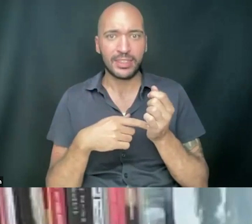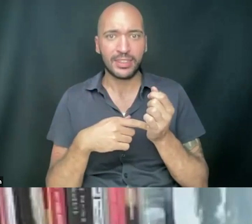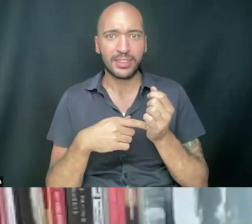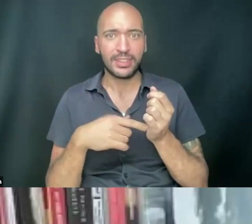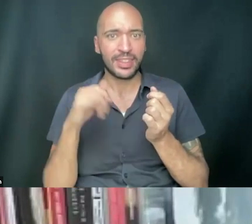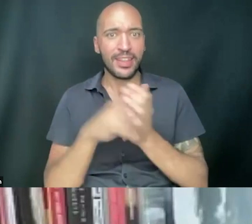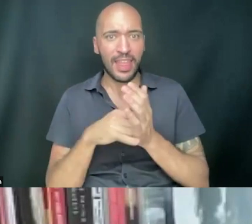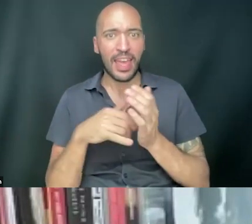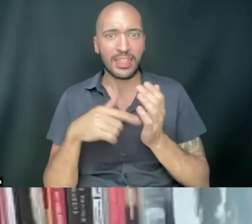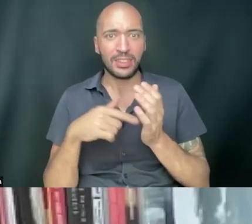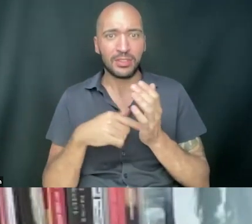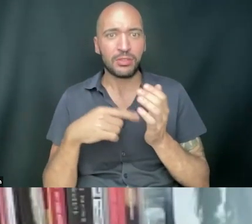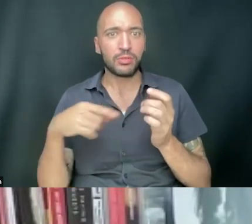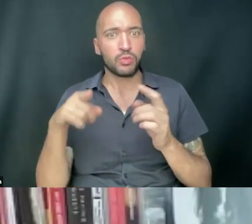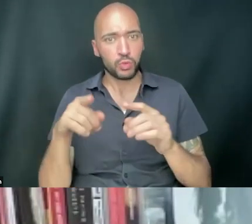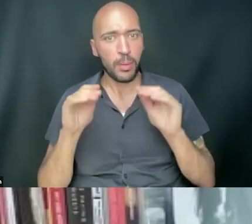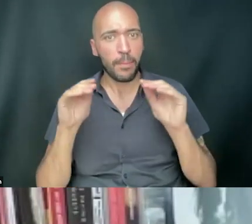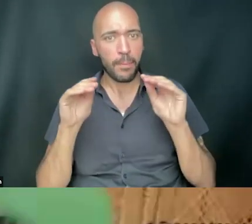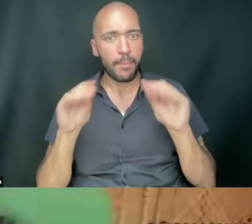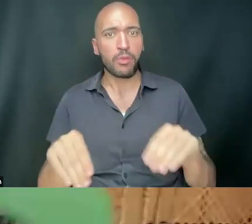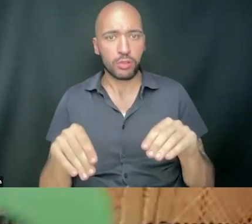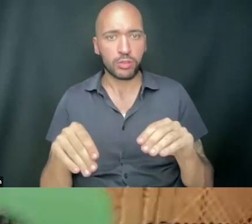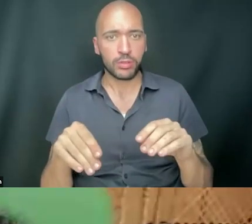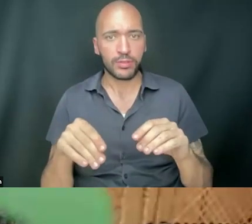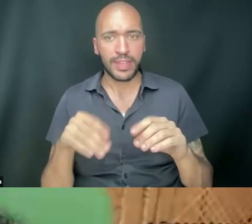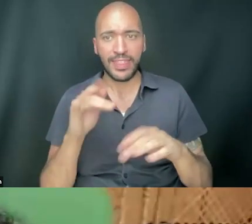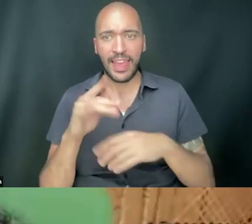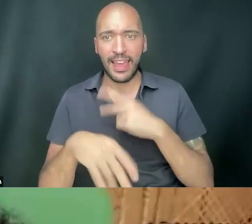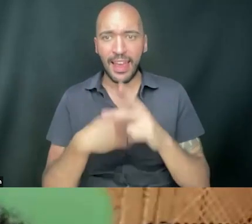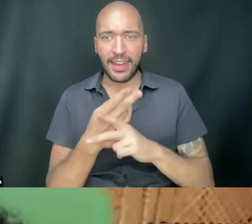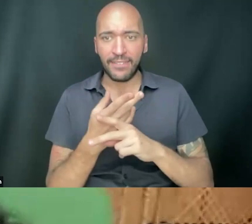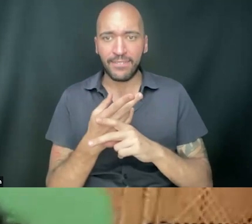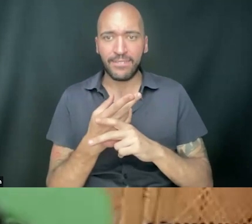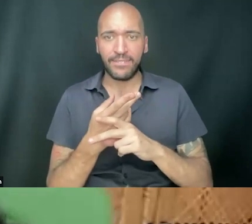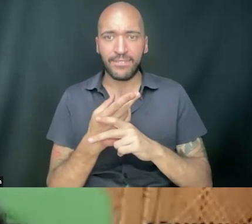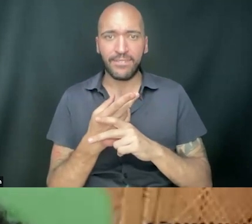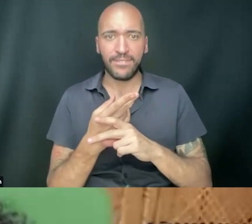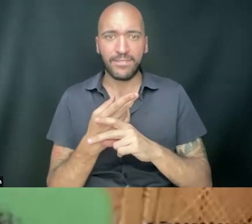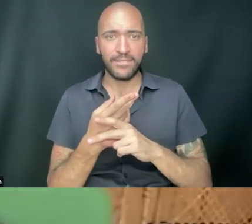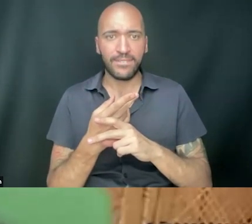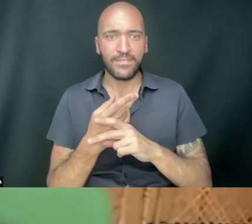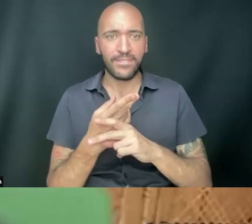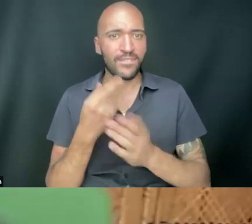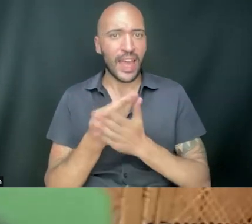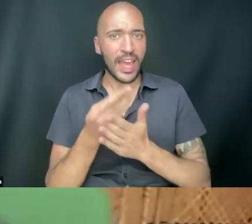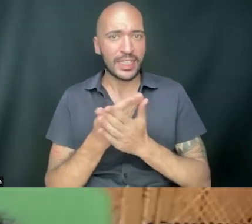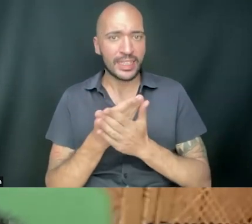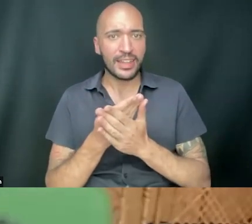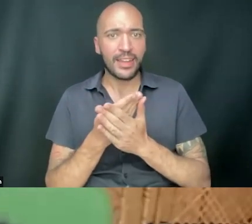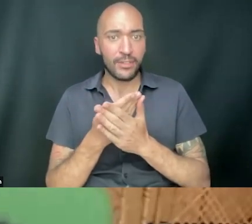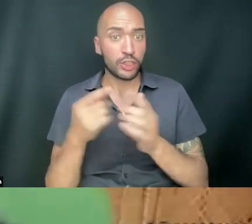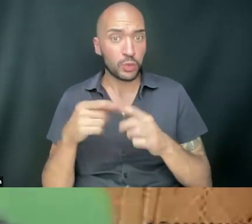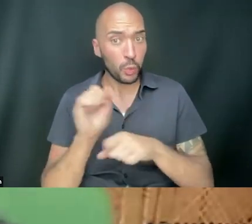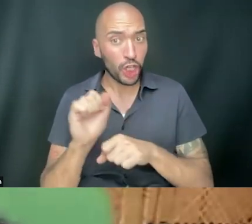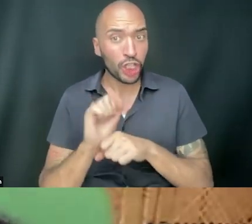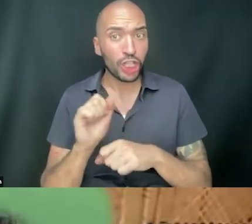is like you putting that kind of funding to